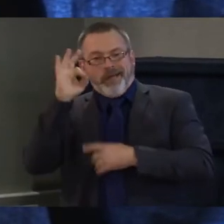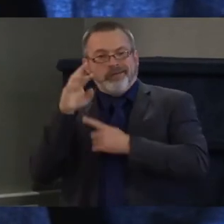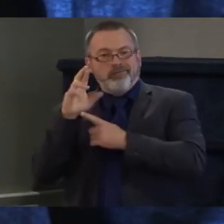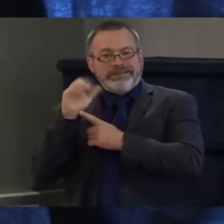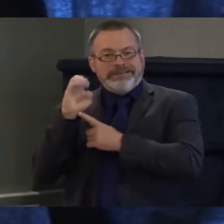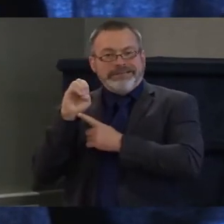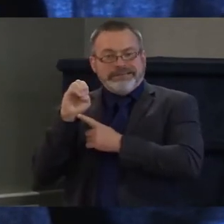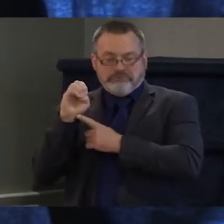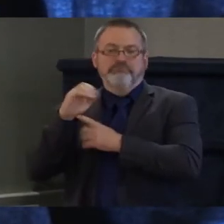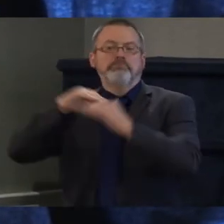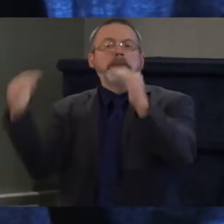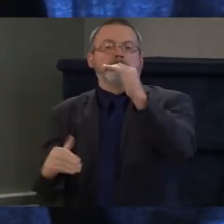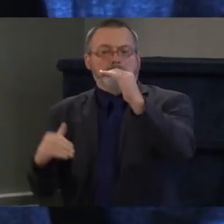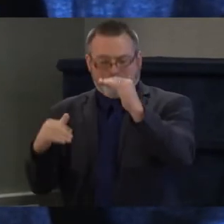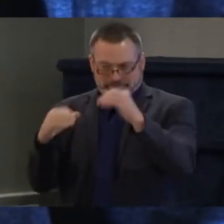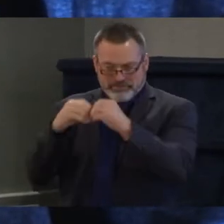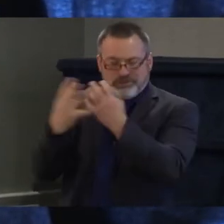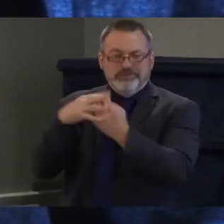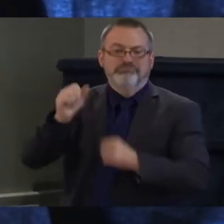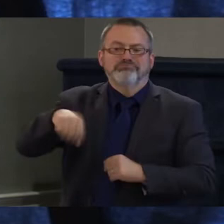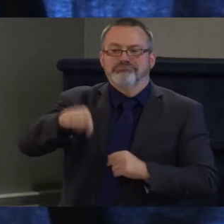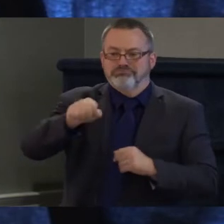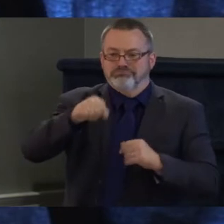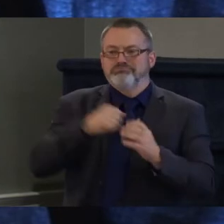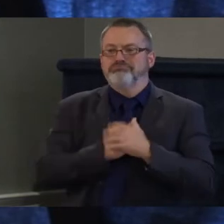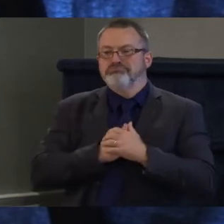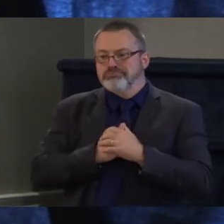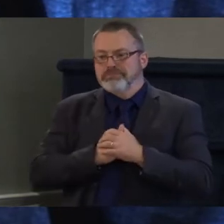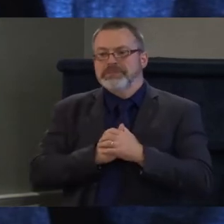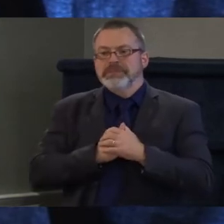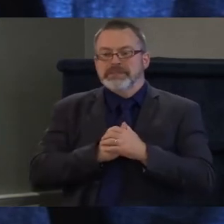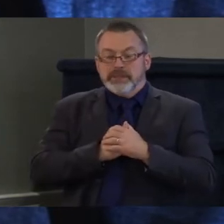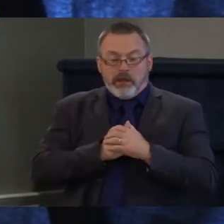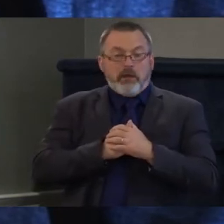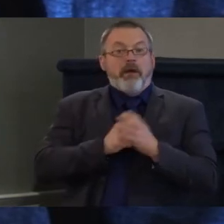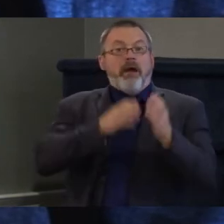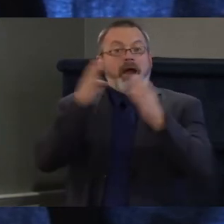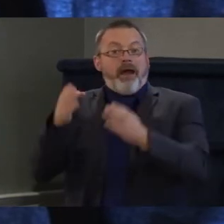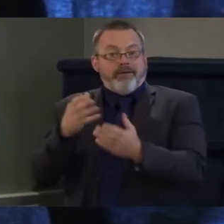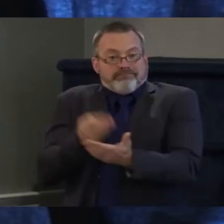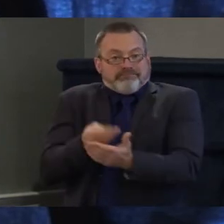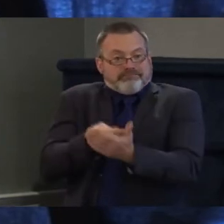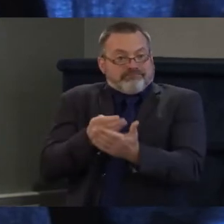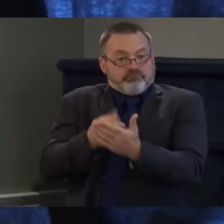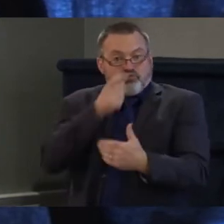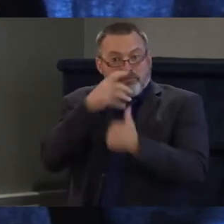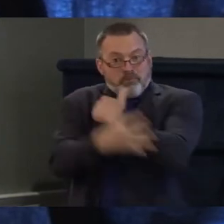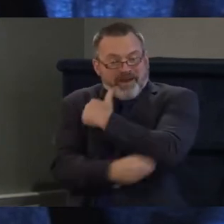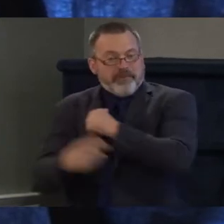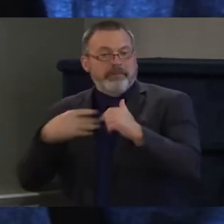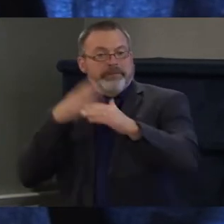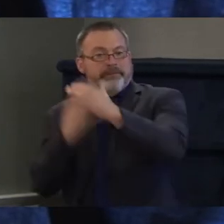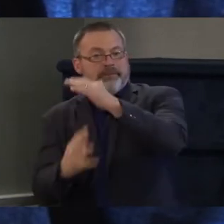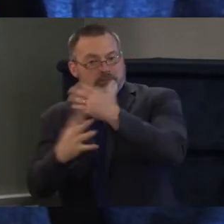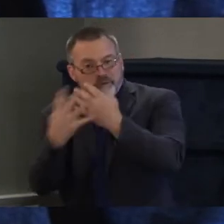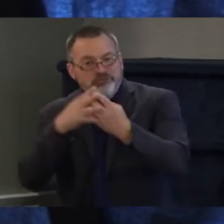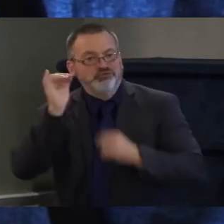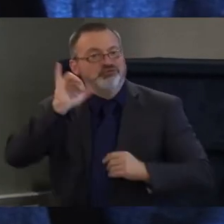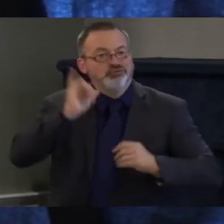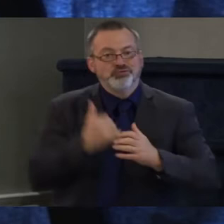and correctional facilities across the country of people who grew up in poverty, people who have mental health struggles, people who have disabilities.